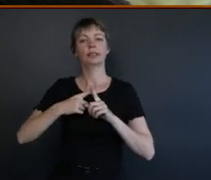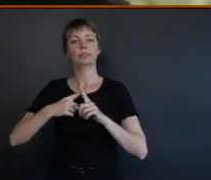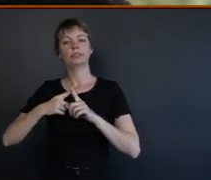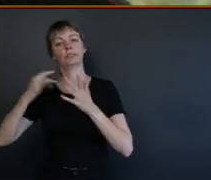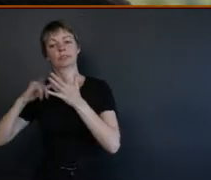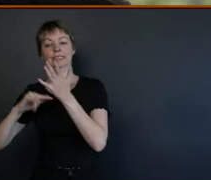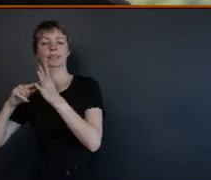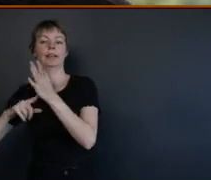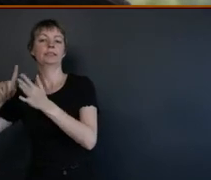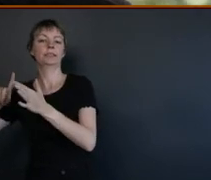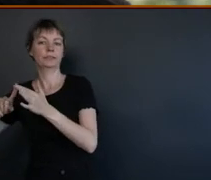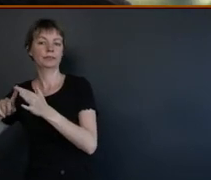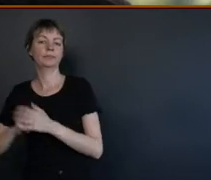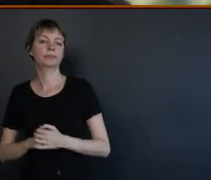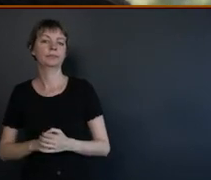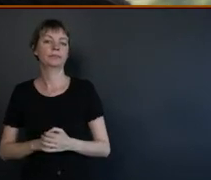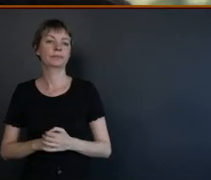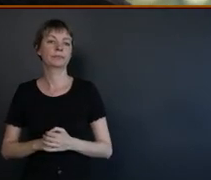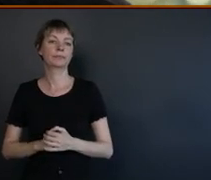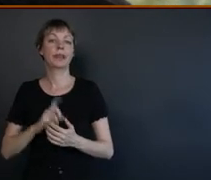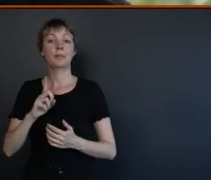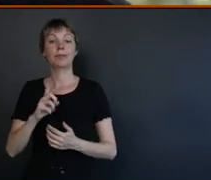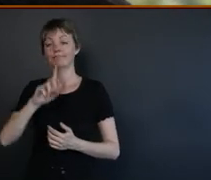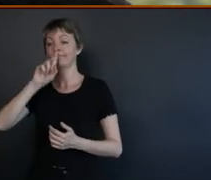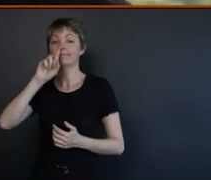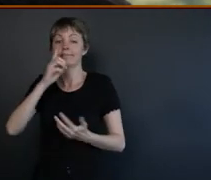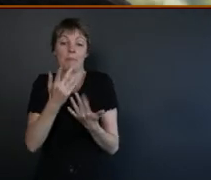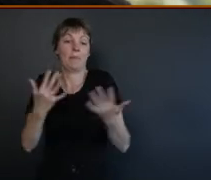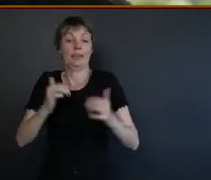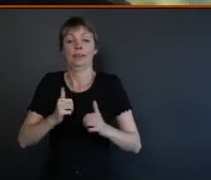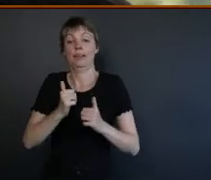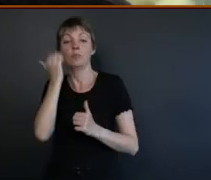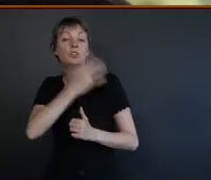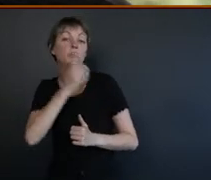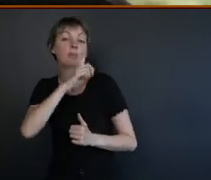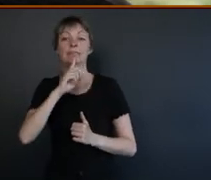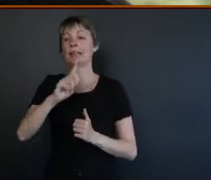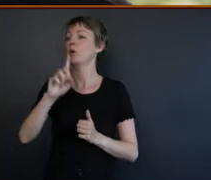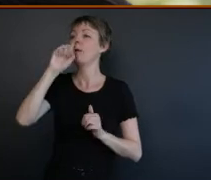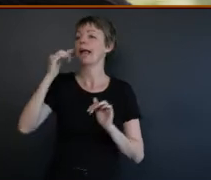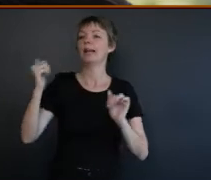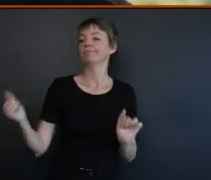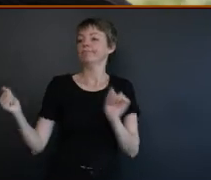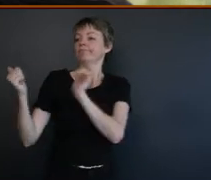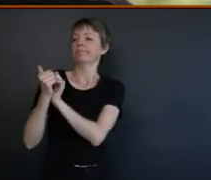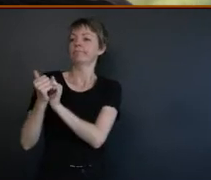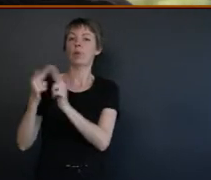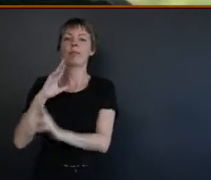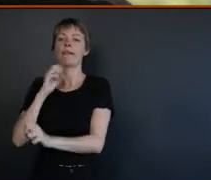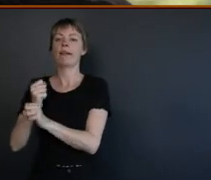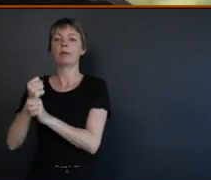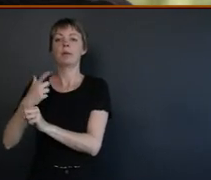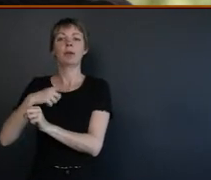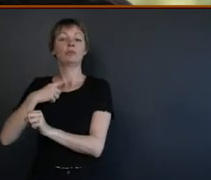In saying that, too, you know, a lot of our mob have said we can't have treaties with a government that still refuses to hold themselves